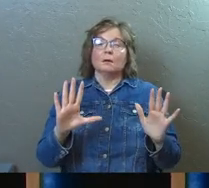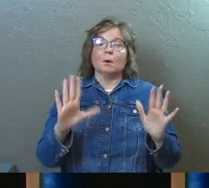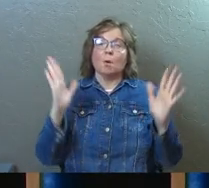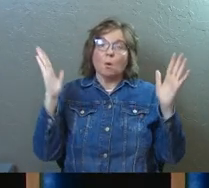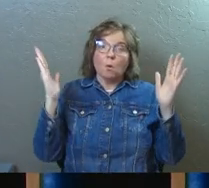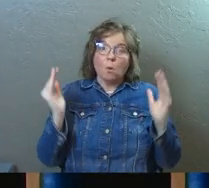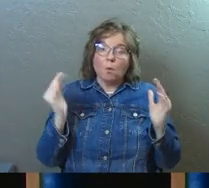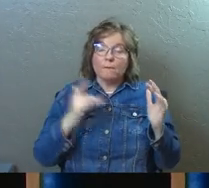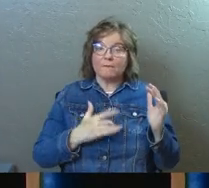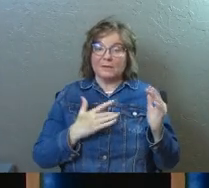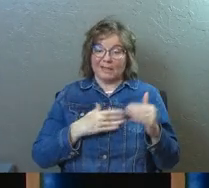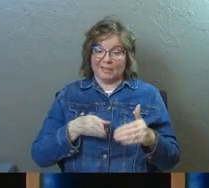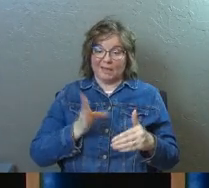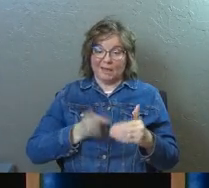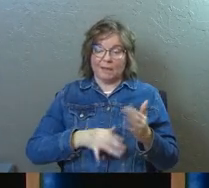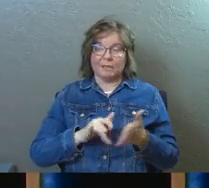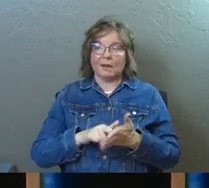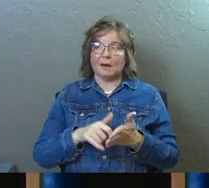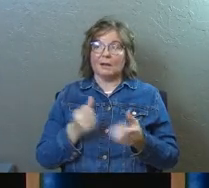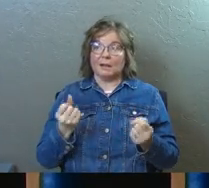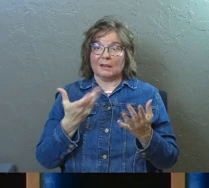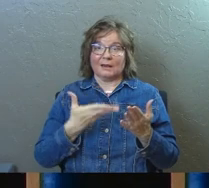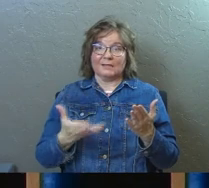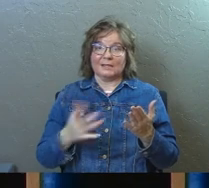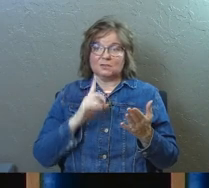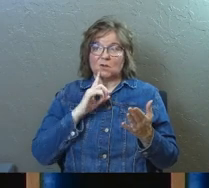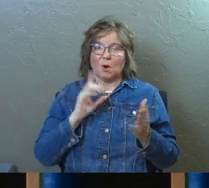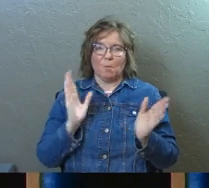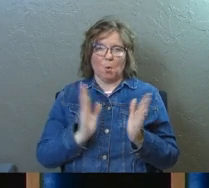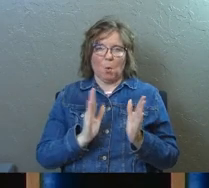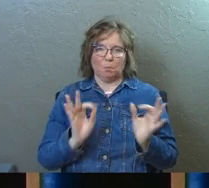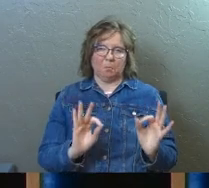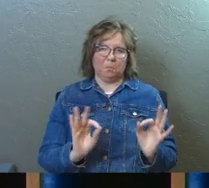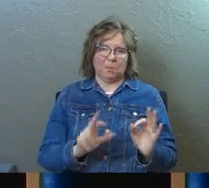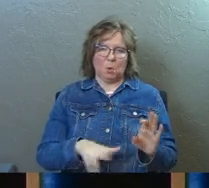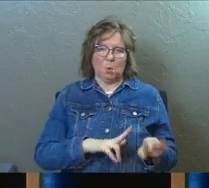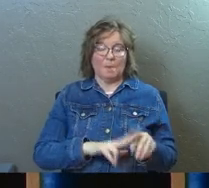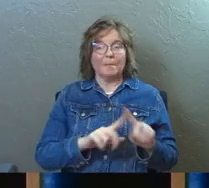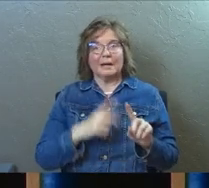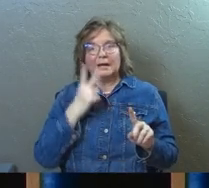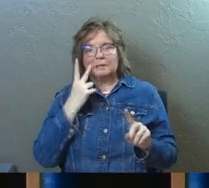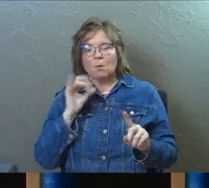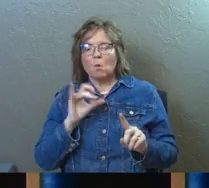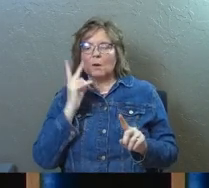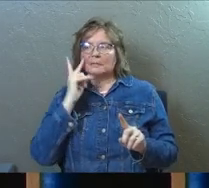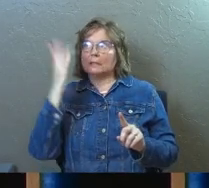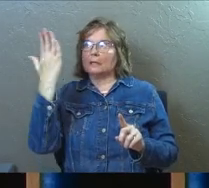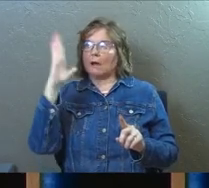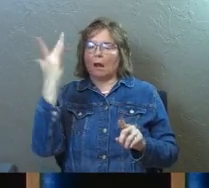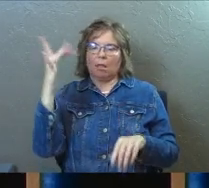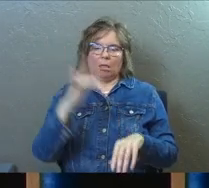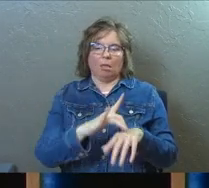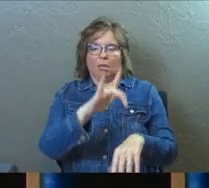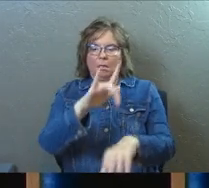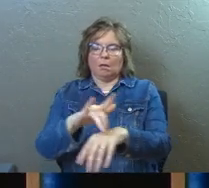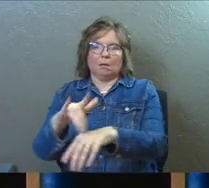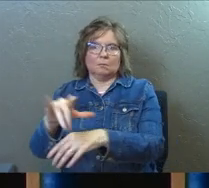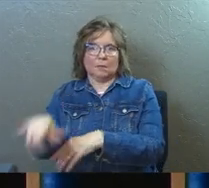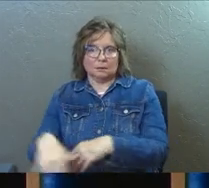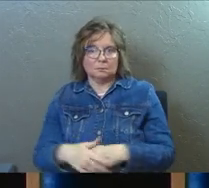hopefully what you'll feel by the end of it is that a lot of these things are small and kind of normal, but I see where the Spirit of God was in that.